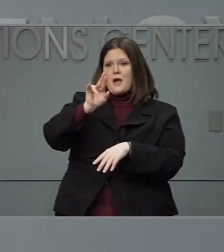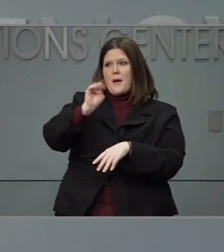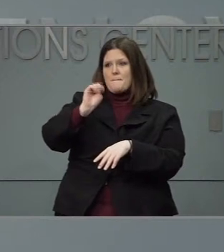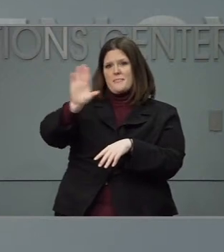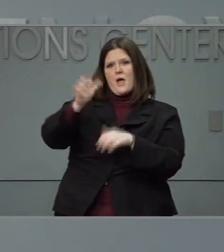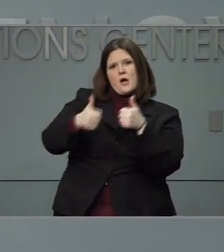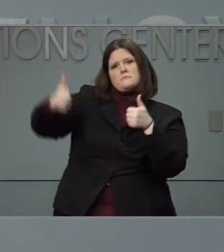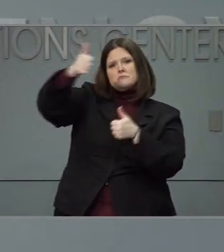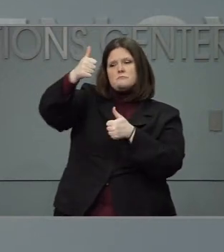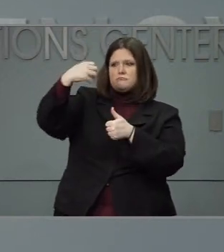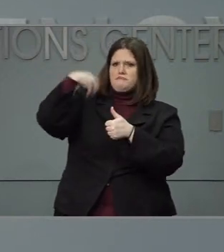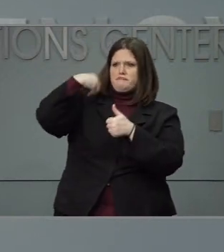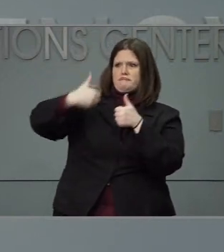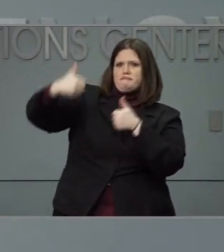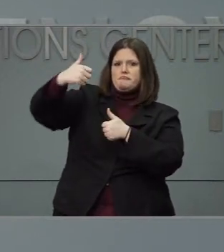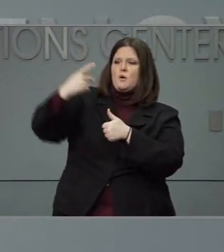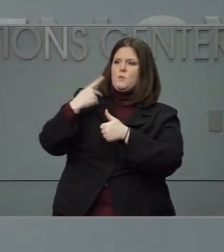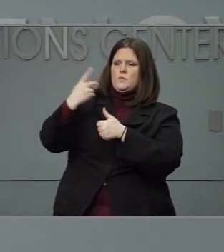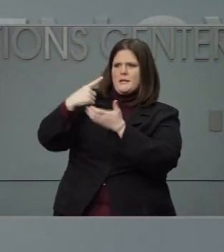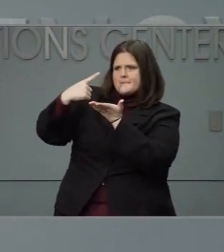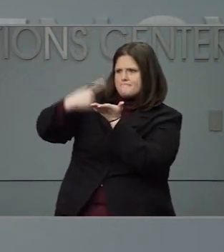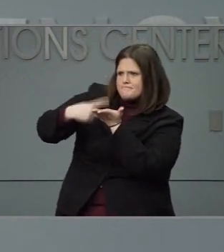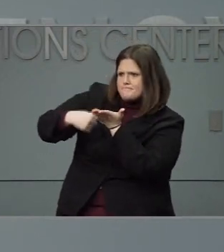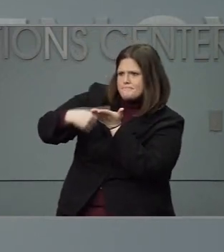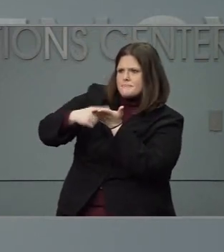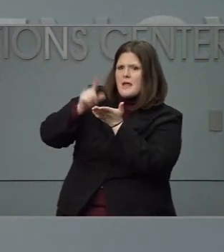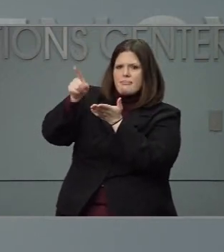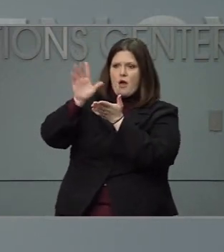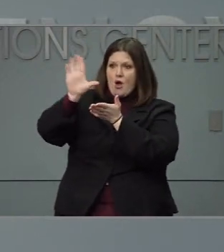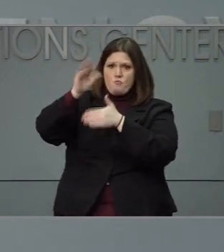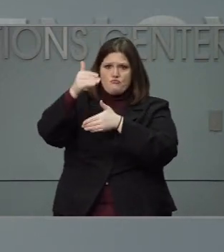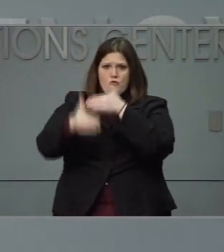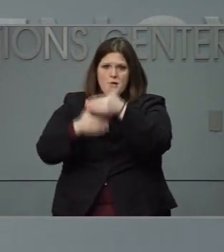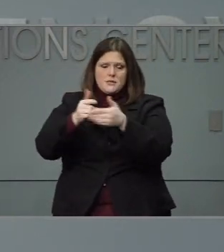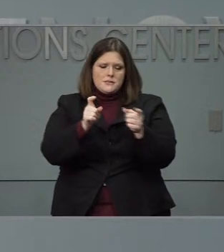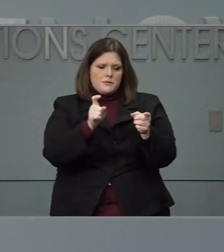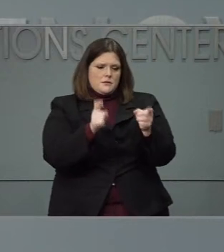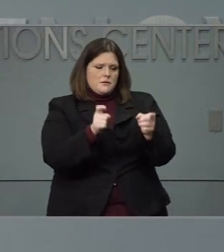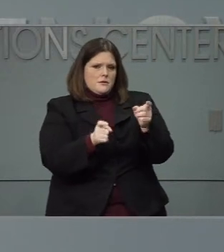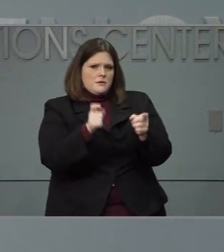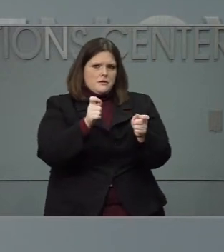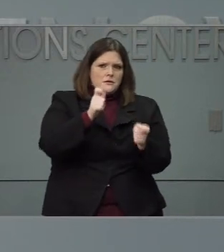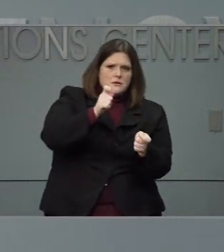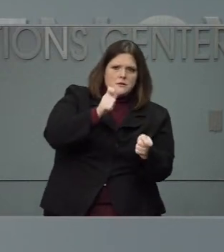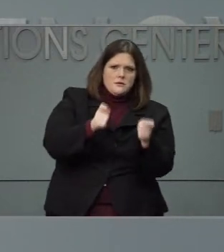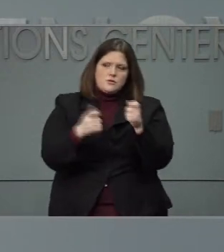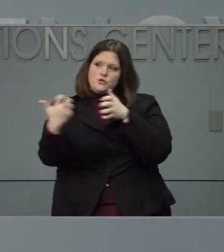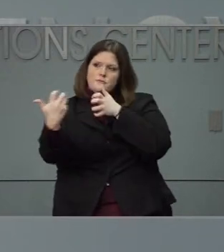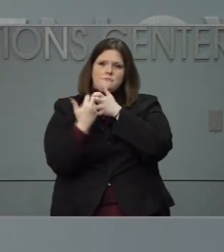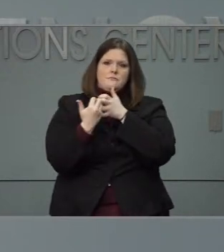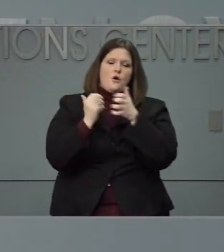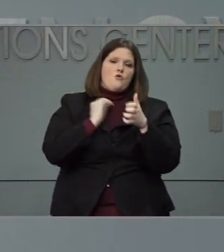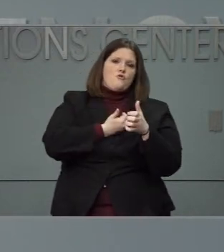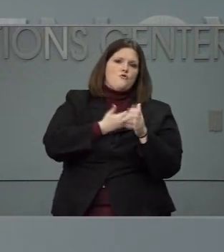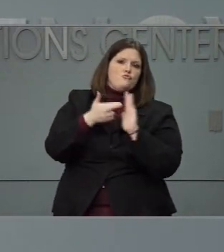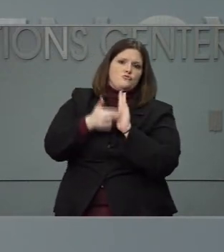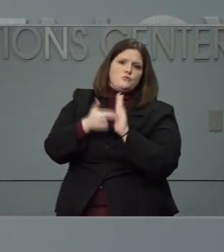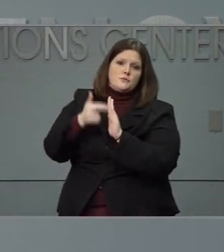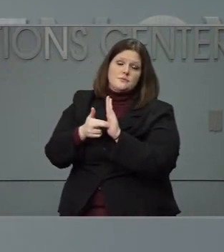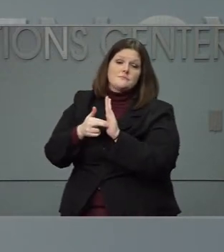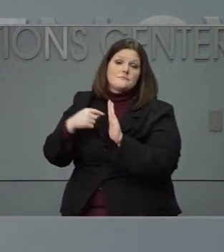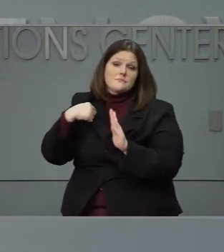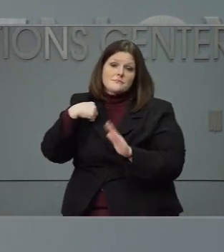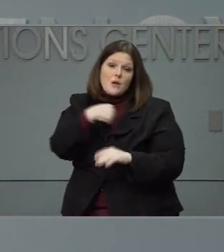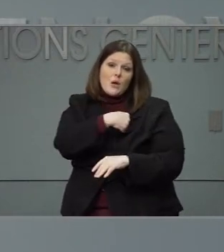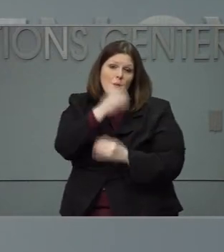adjusted their process going forward, which we appreciated. And so we are very serious about folks